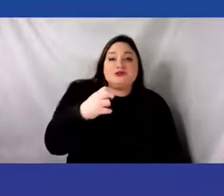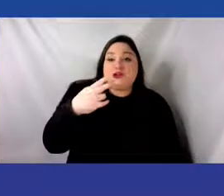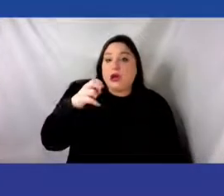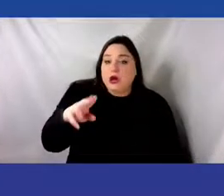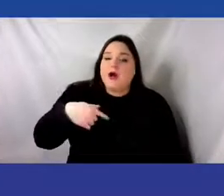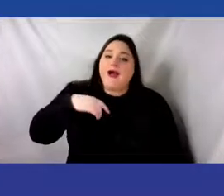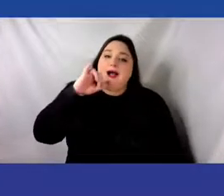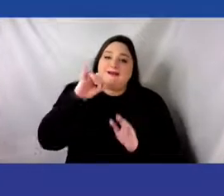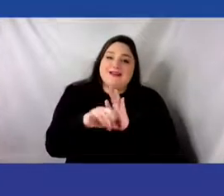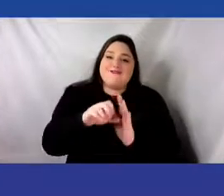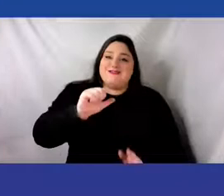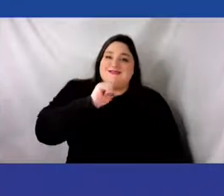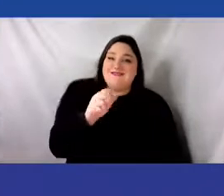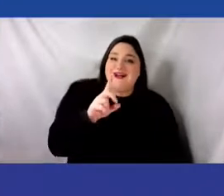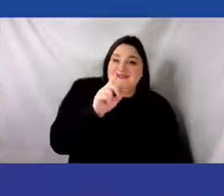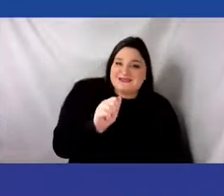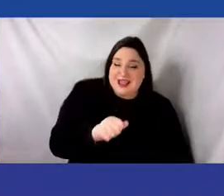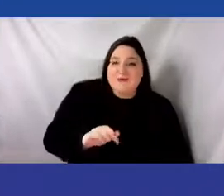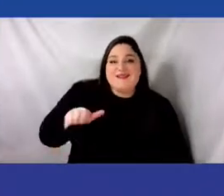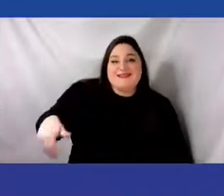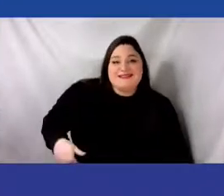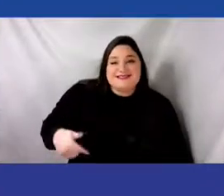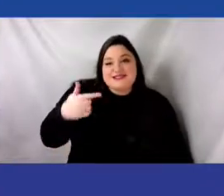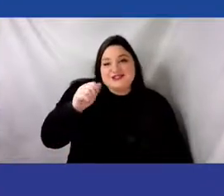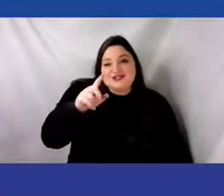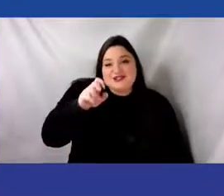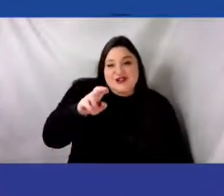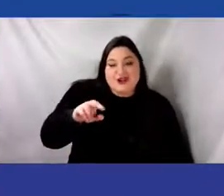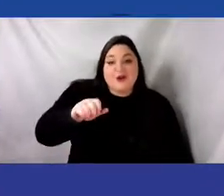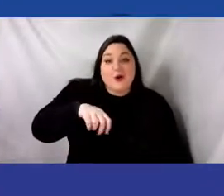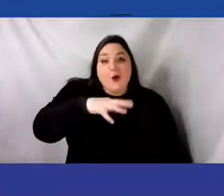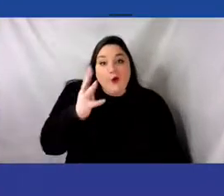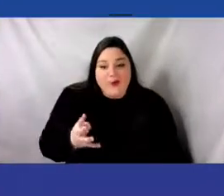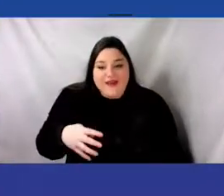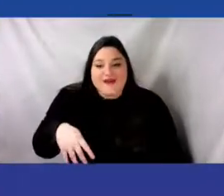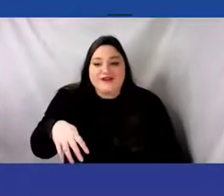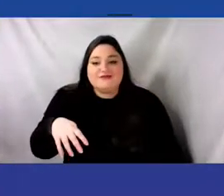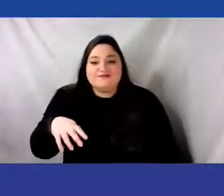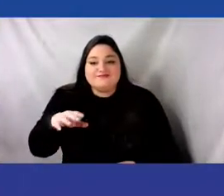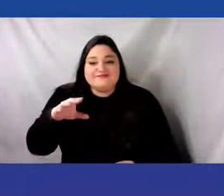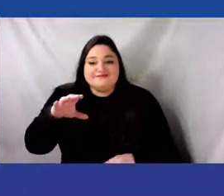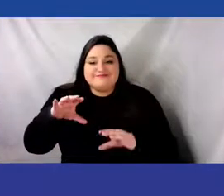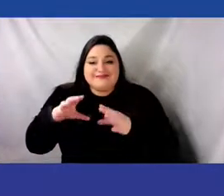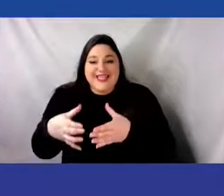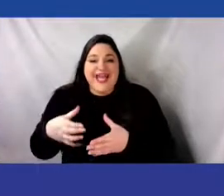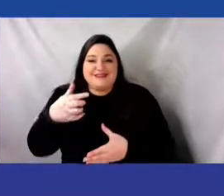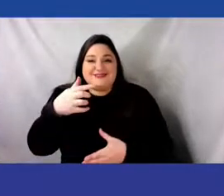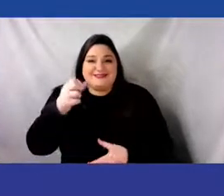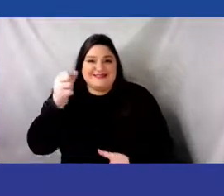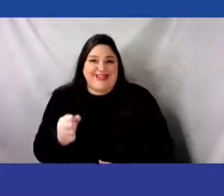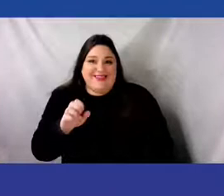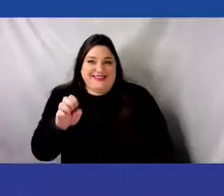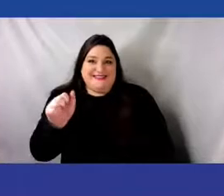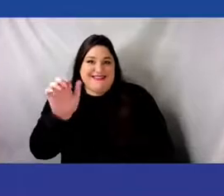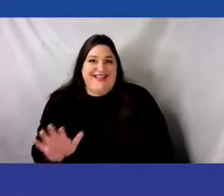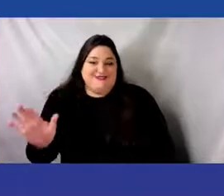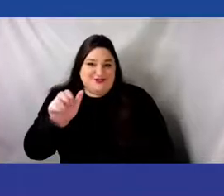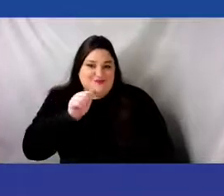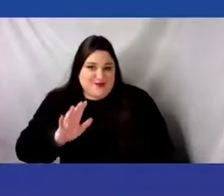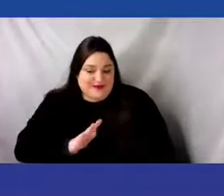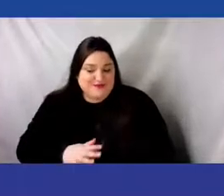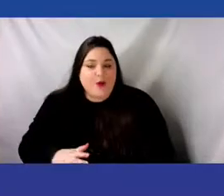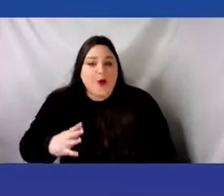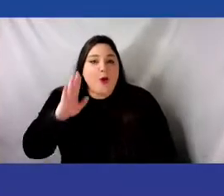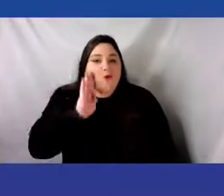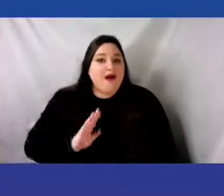cisgender, queer, caste-privileged South Asian woman. I have brown skin, black hair,